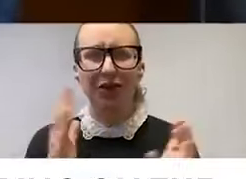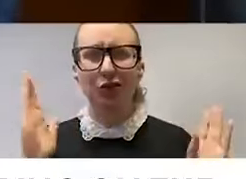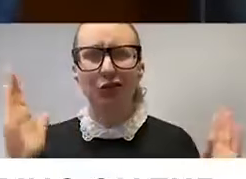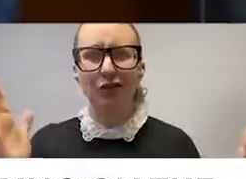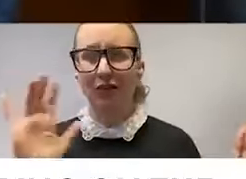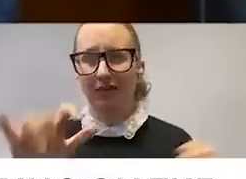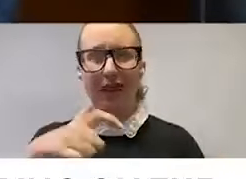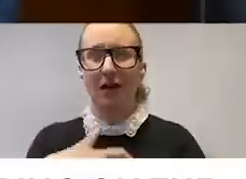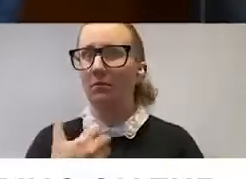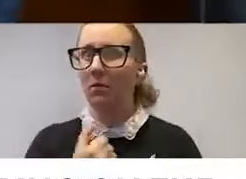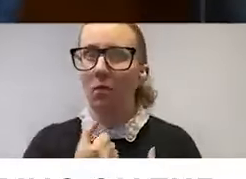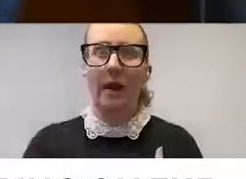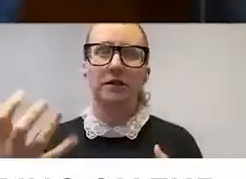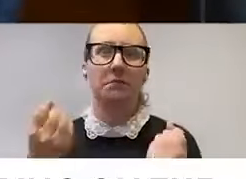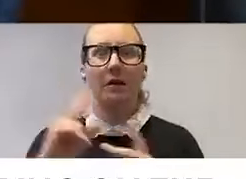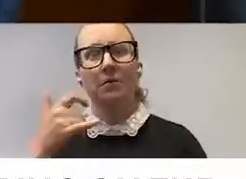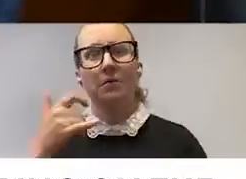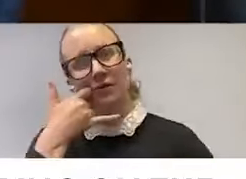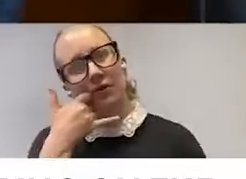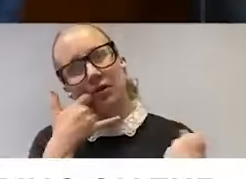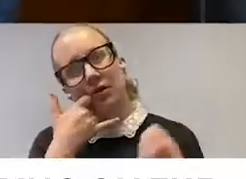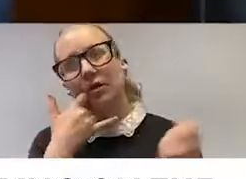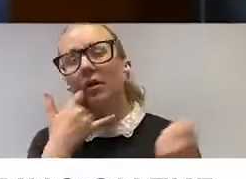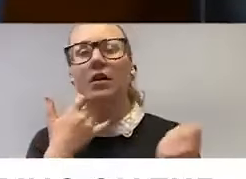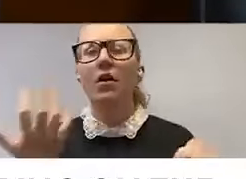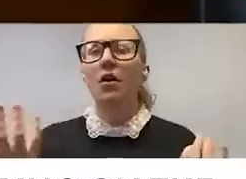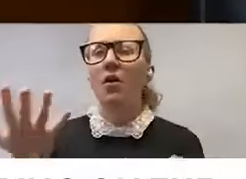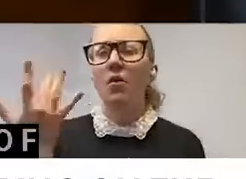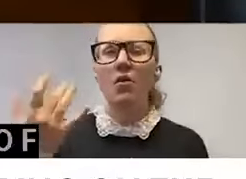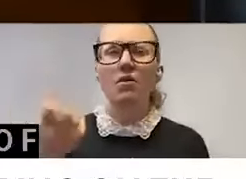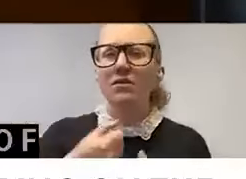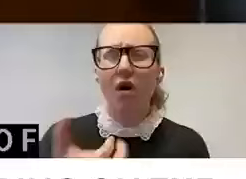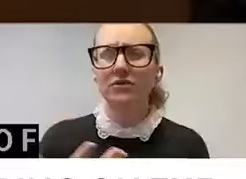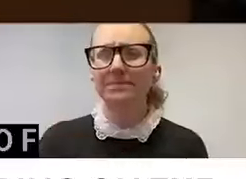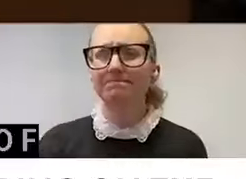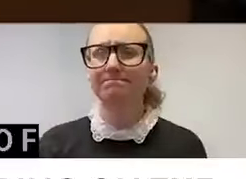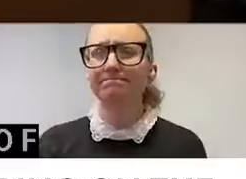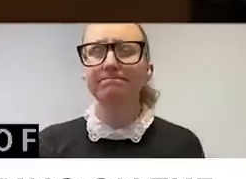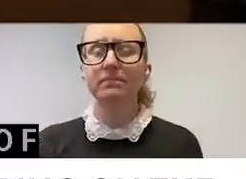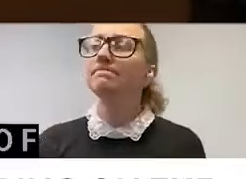wasted for a lot of people. Just curious sort of what's driving that or if you have any sense of what's causing it. Yes, sir.